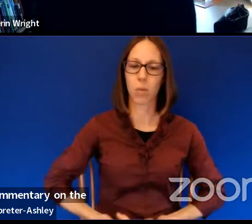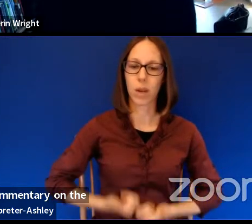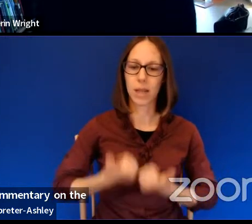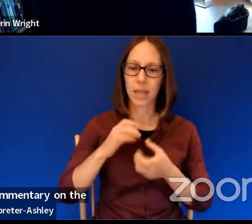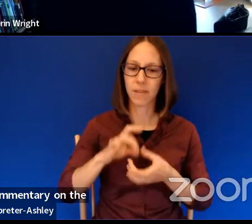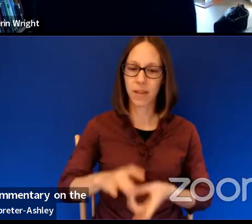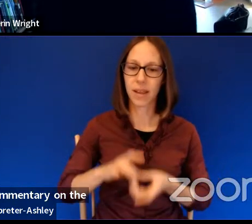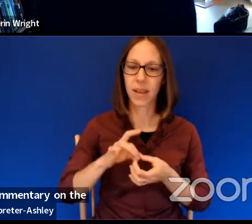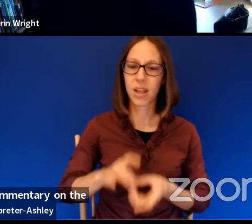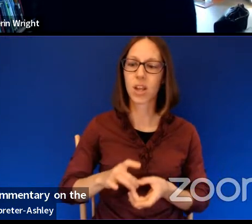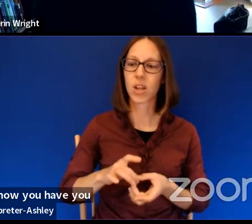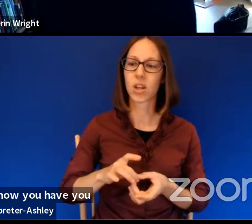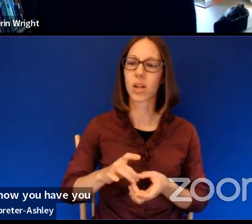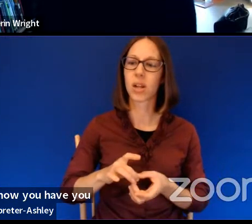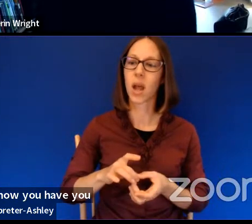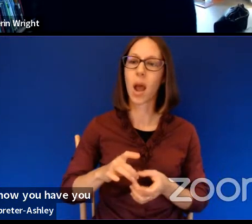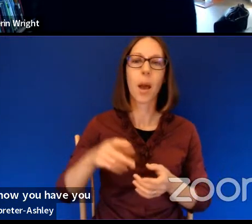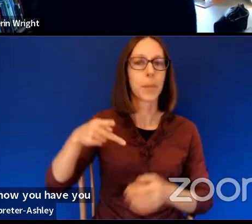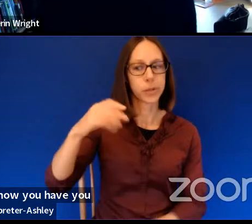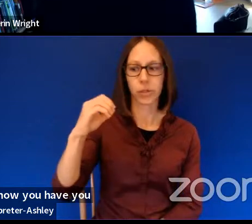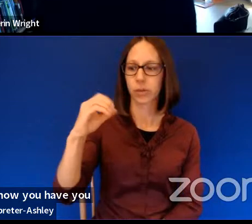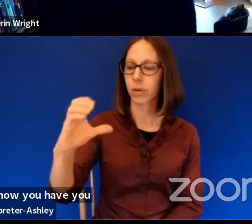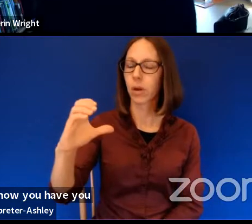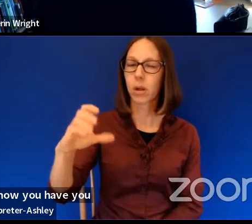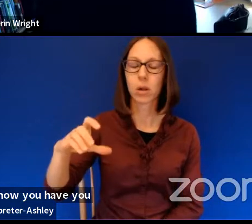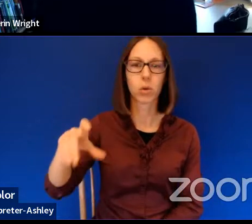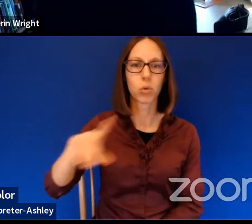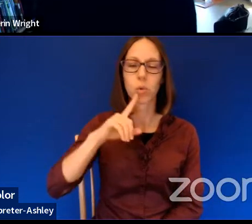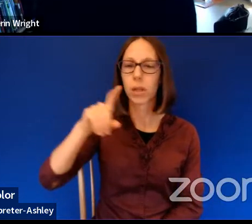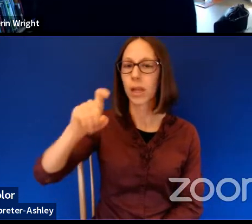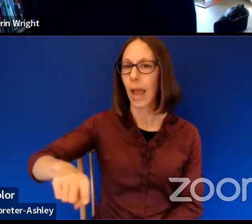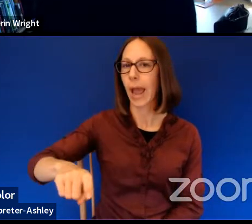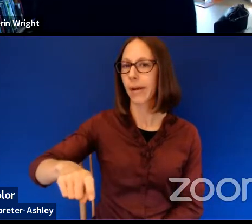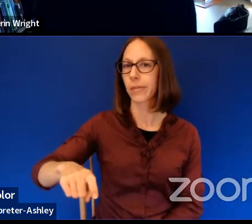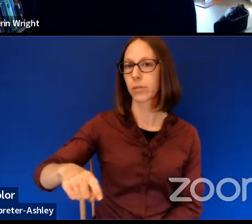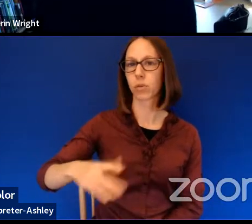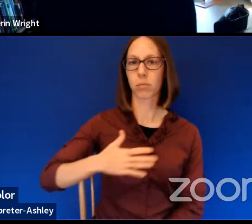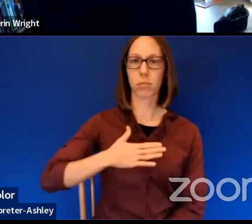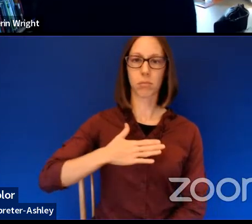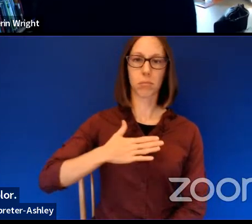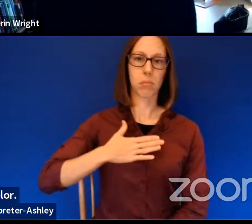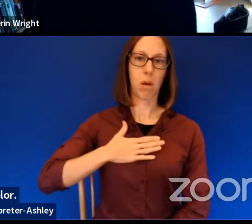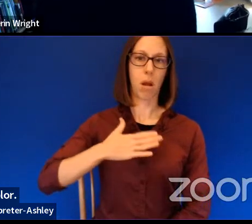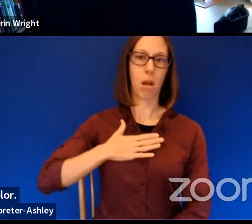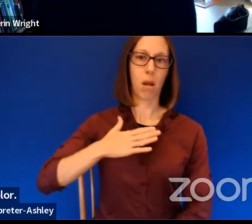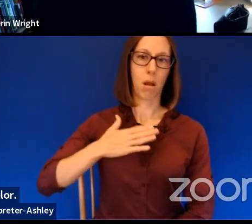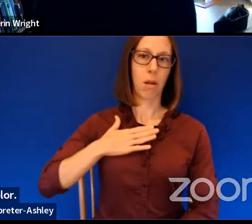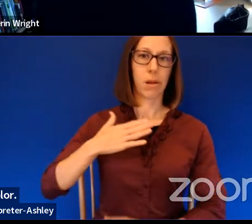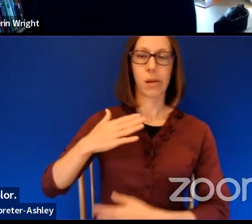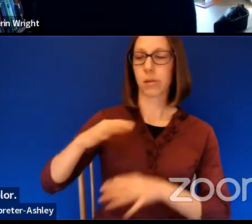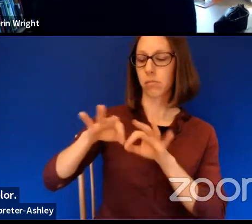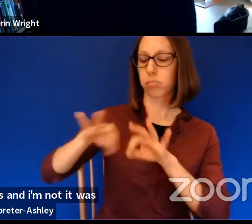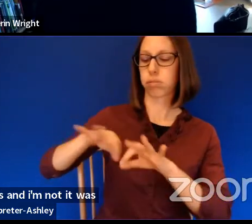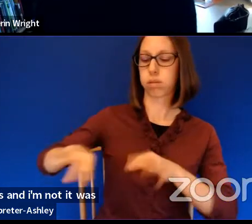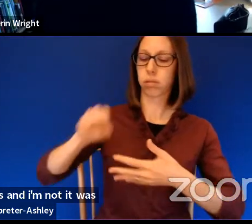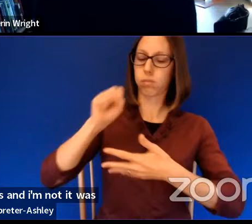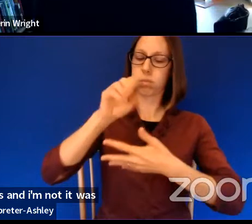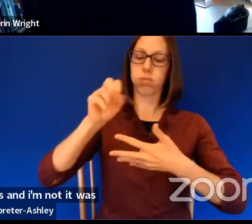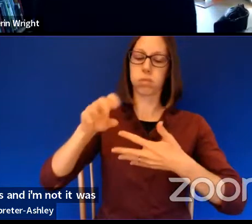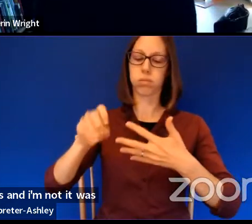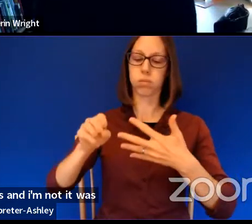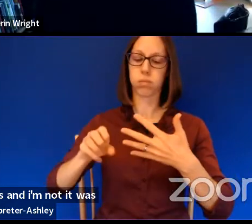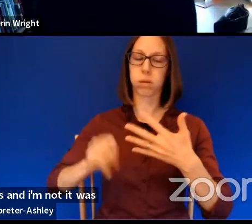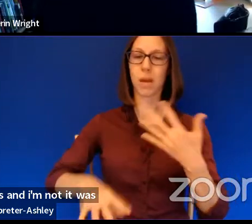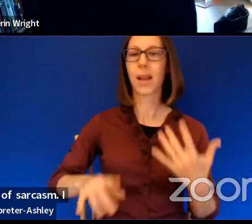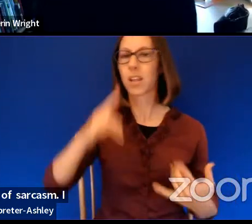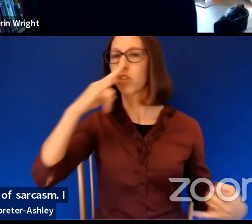you have, being a person of color, you have to sort of state your credentials, and I thought it was sort of playing with that sort of sarcasm. Now, don't necessarily,